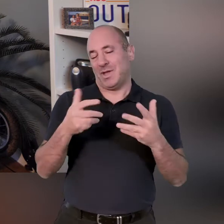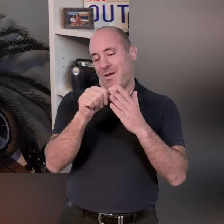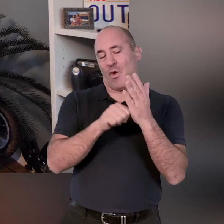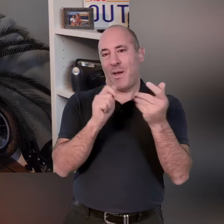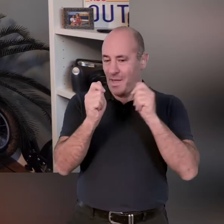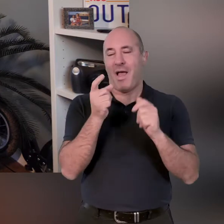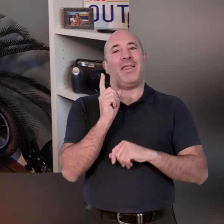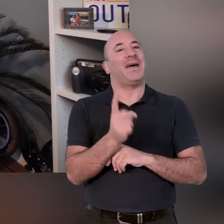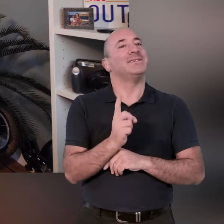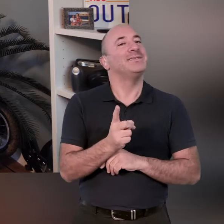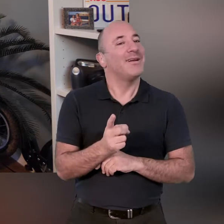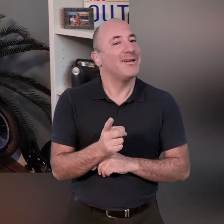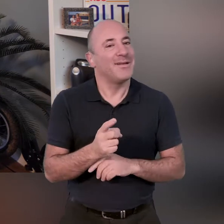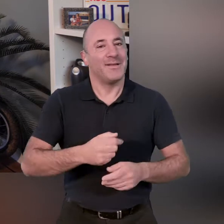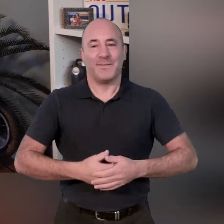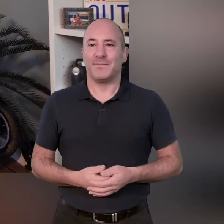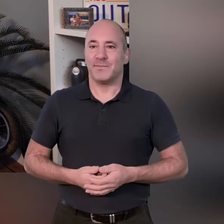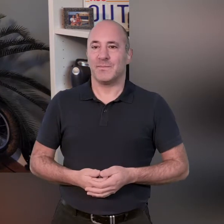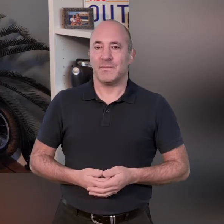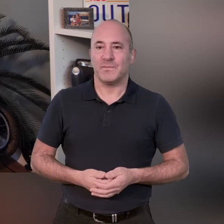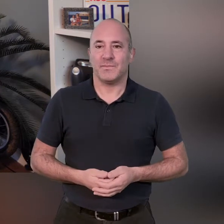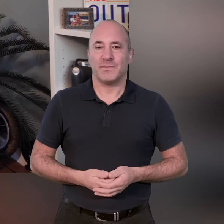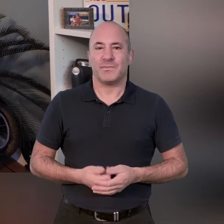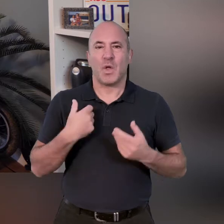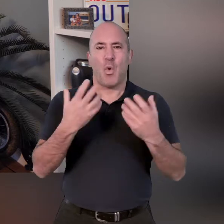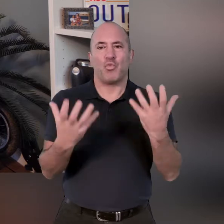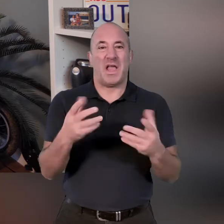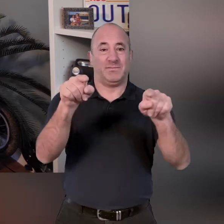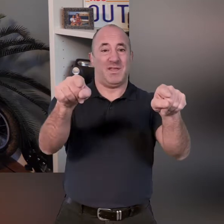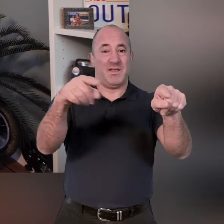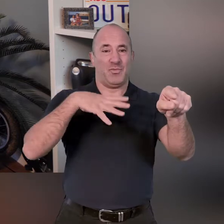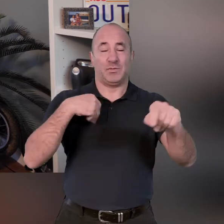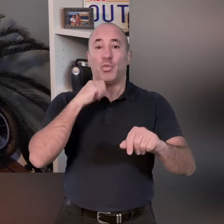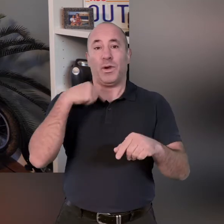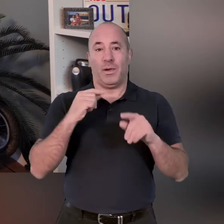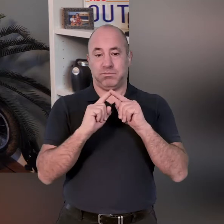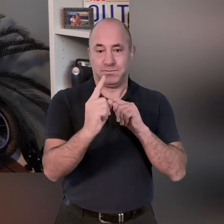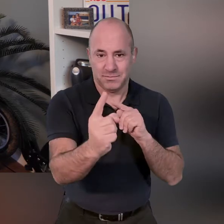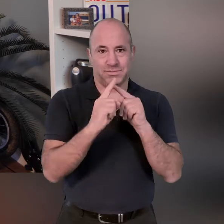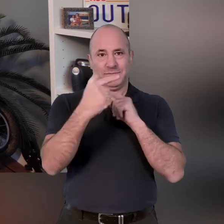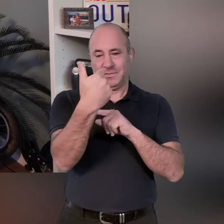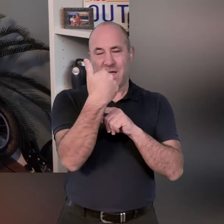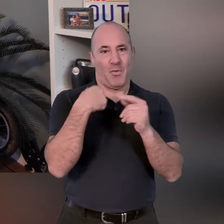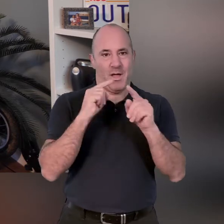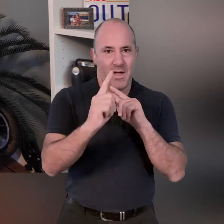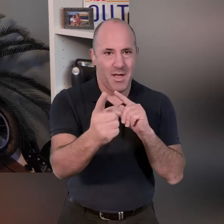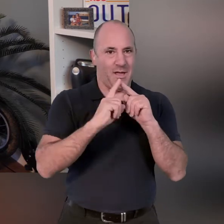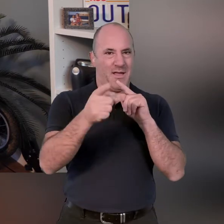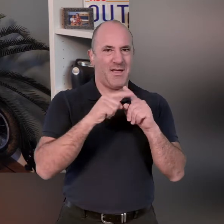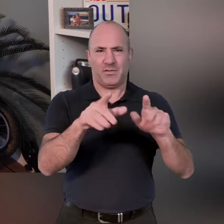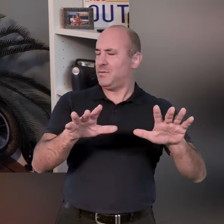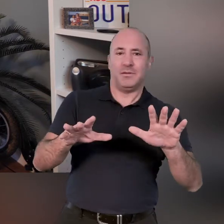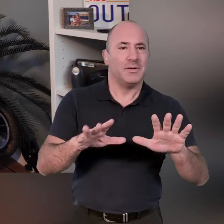that is going to be how this program is sorted out today i've got my weight here in front of me so you'll see me coming back and forth to the camera here uh